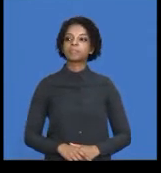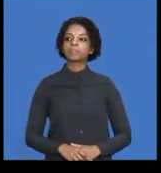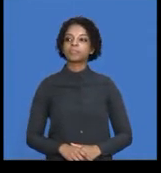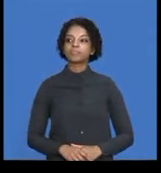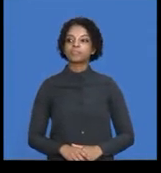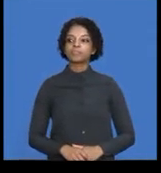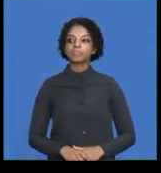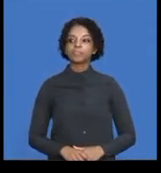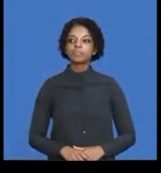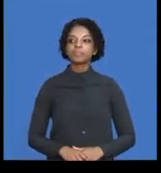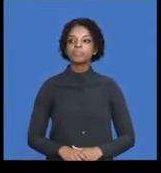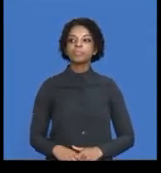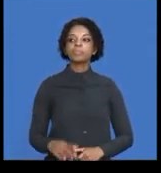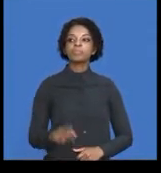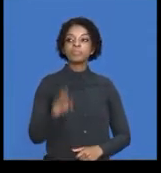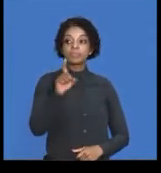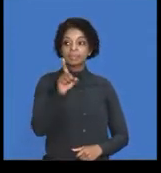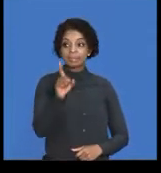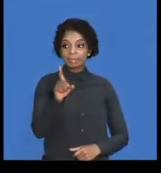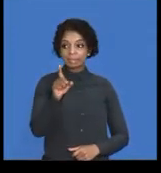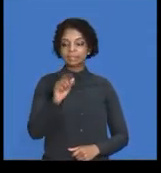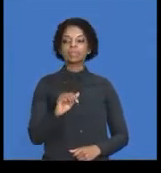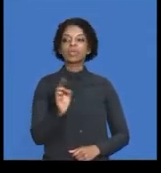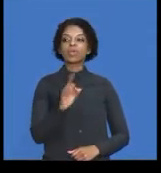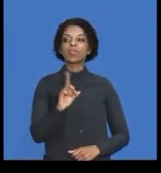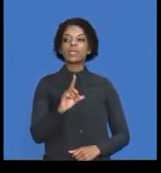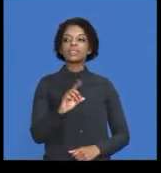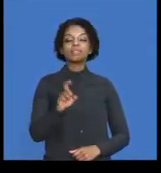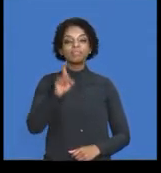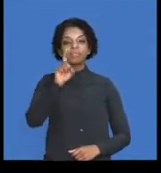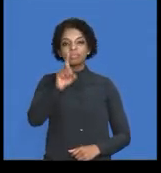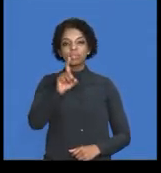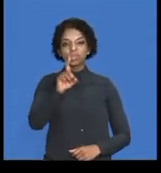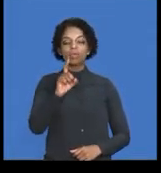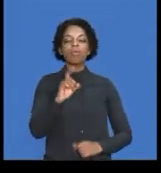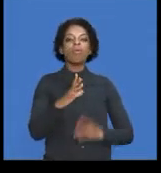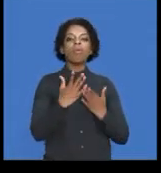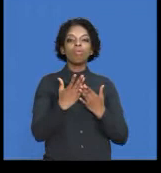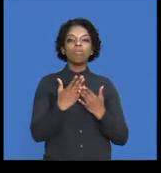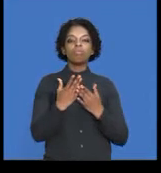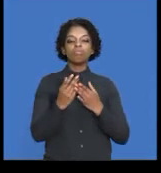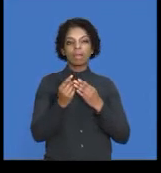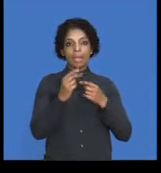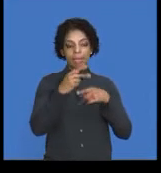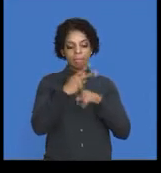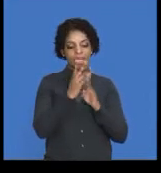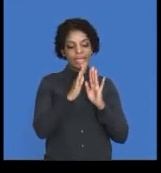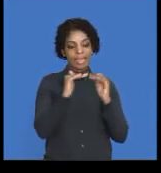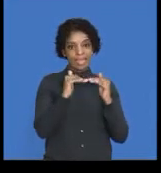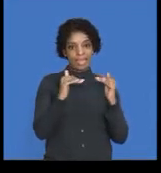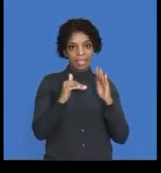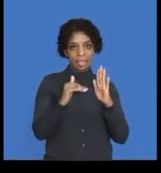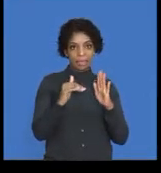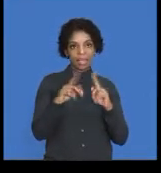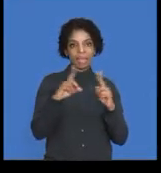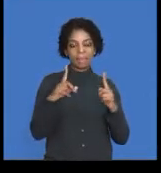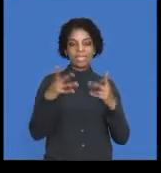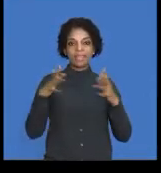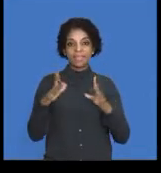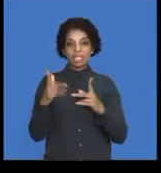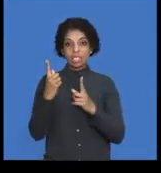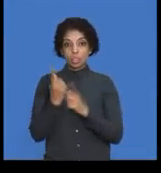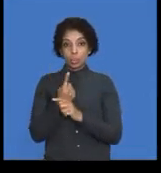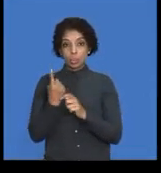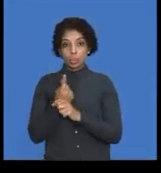There we go. There's my break-even point. And there's the number of units produced and